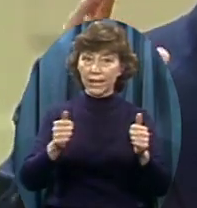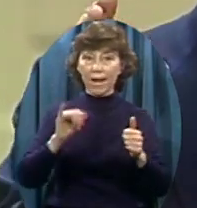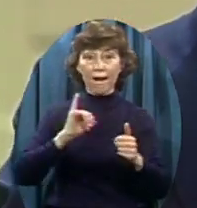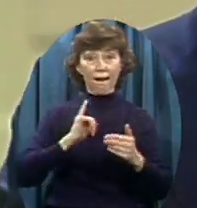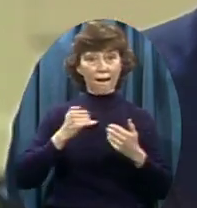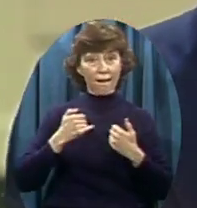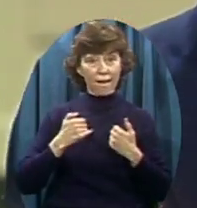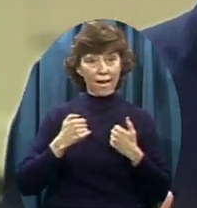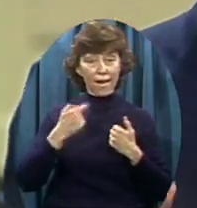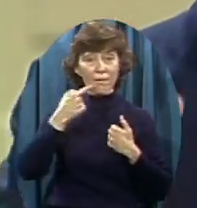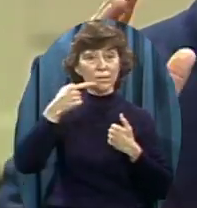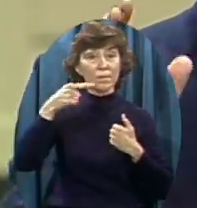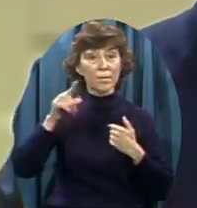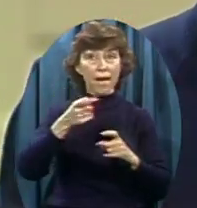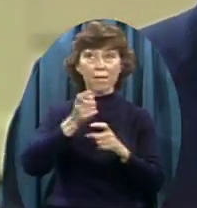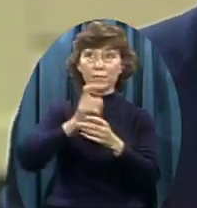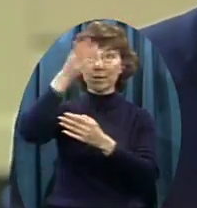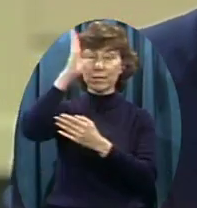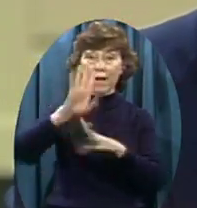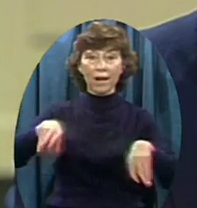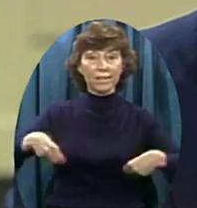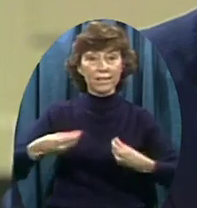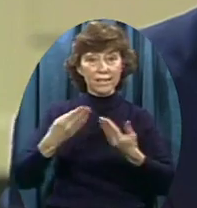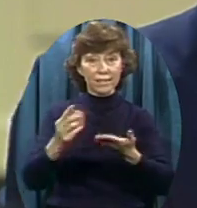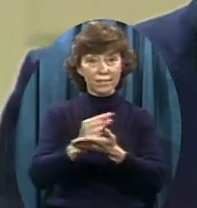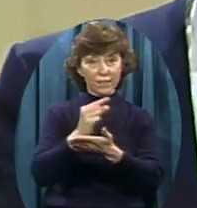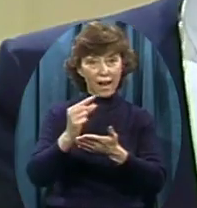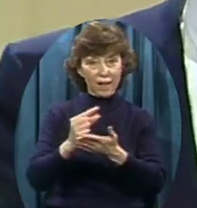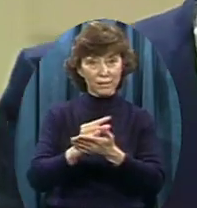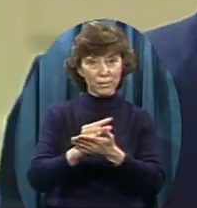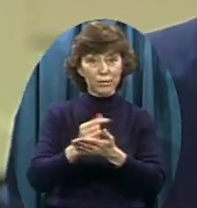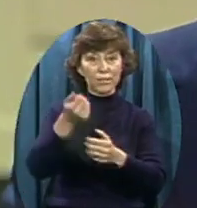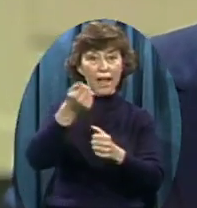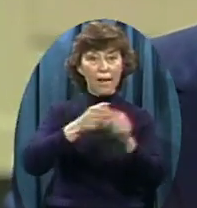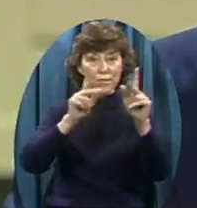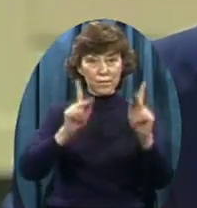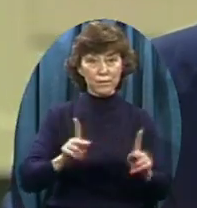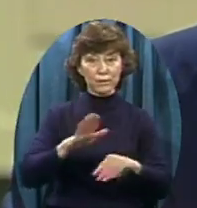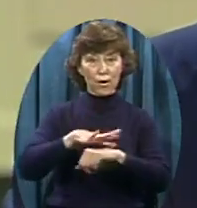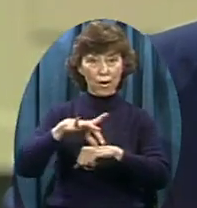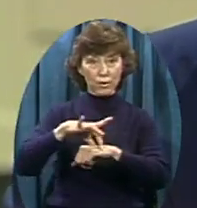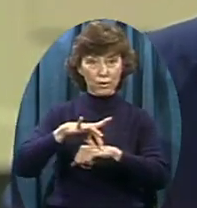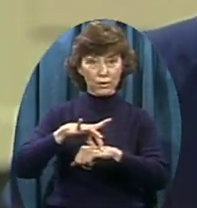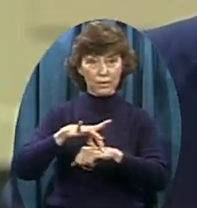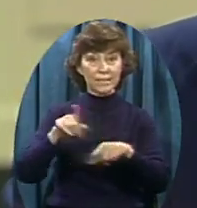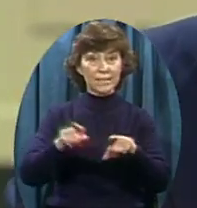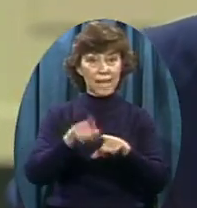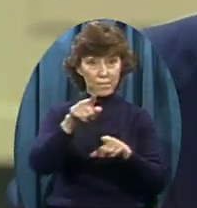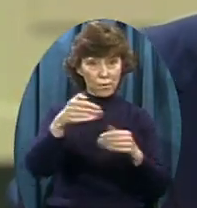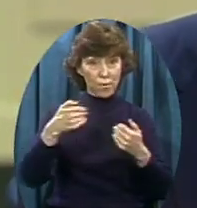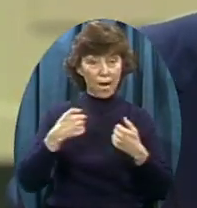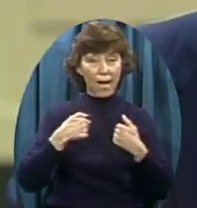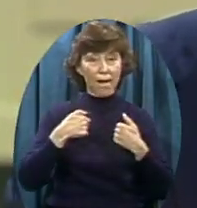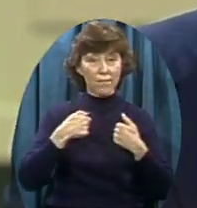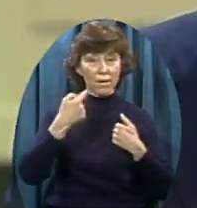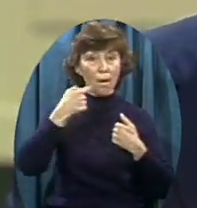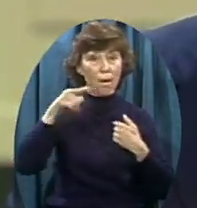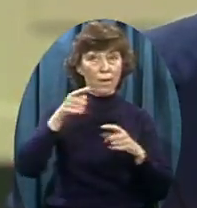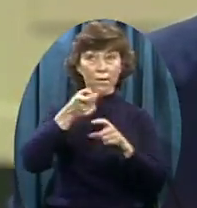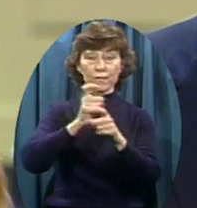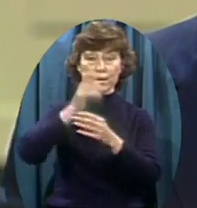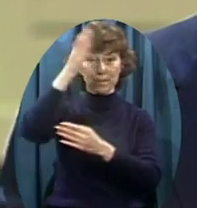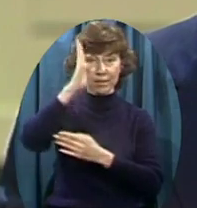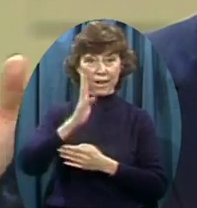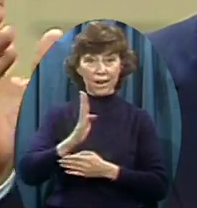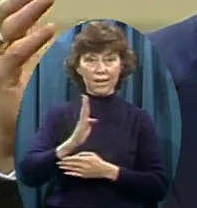4.7 billion souls In this our generation And since I think that our time As a free people Is very short I don't know how